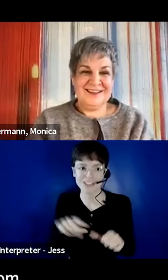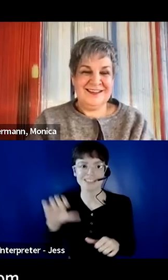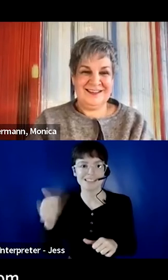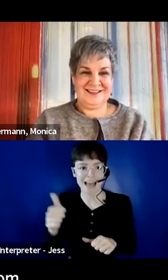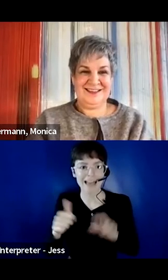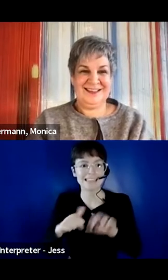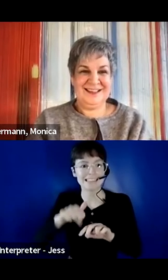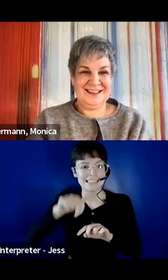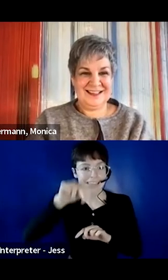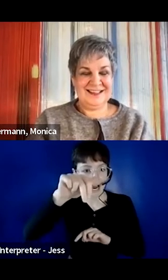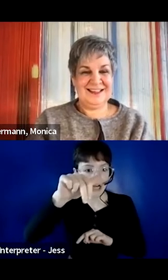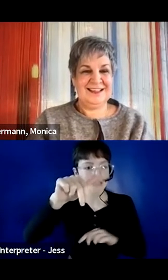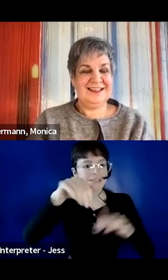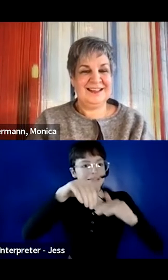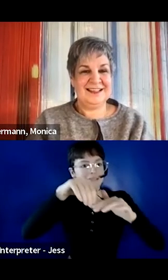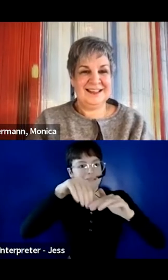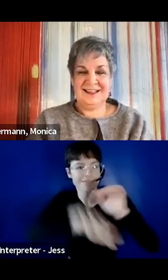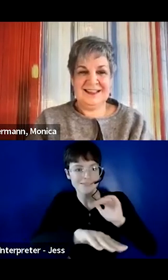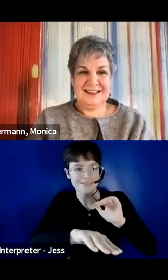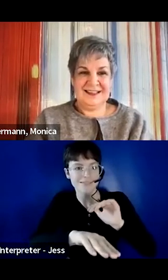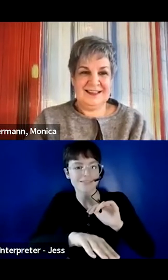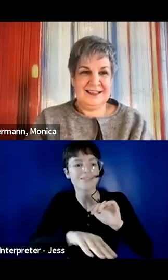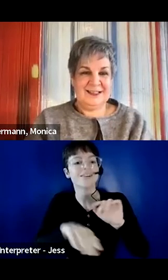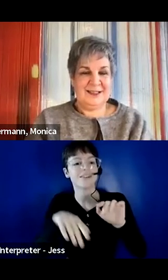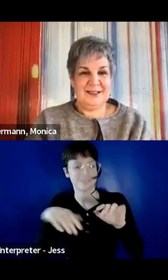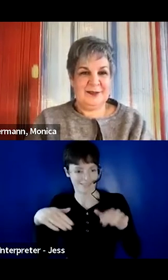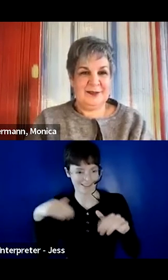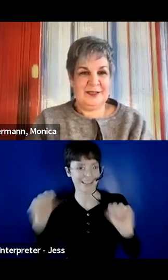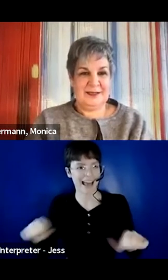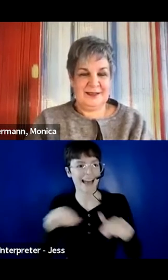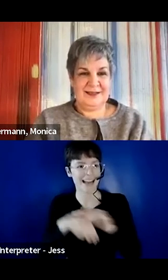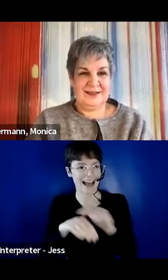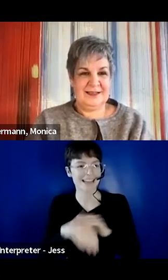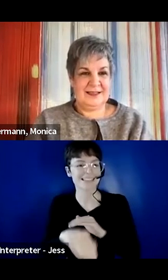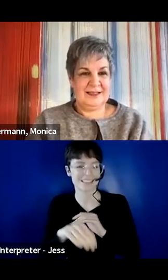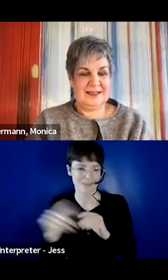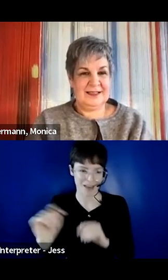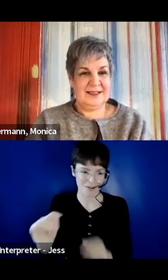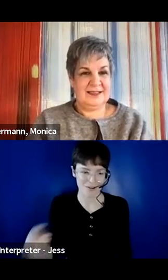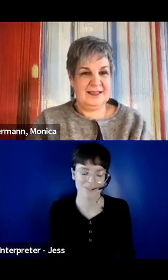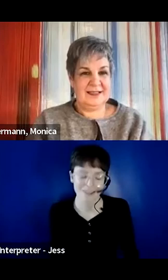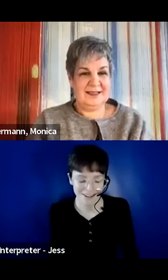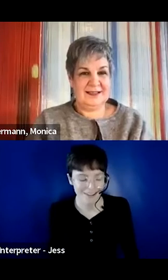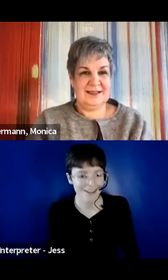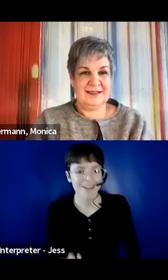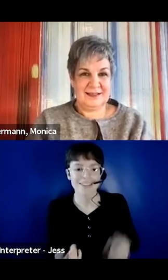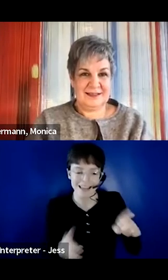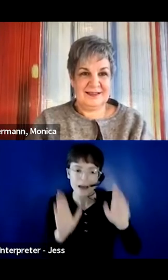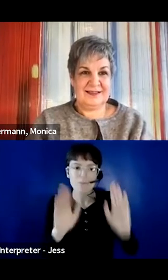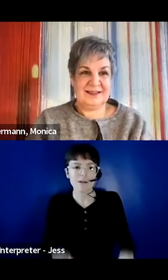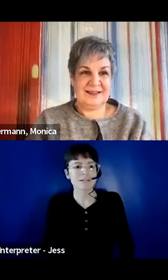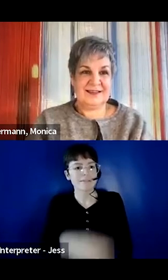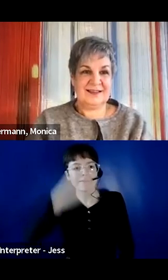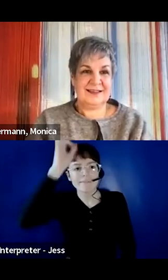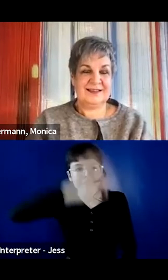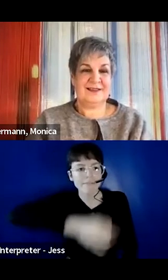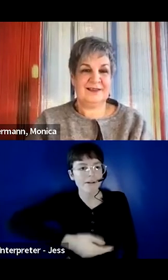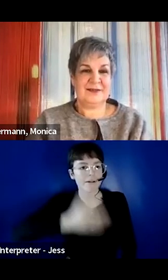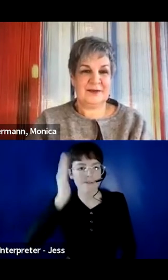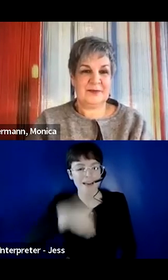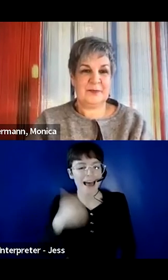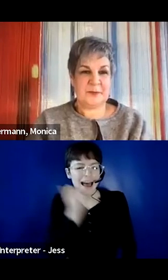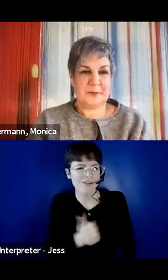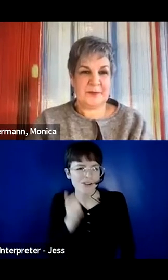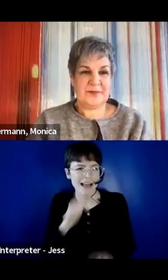the washroom and all these things. But that person walks up that flight of stairs on a daily basis and doesn't even think about that flight of stairs. So it's really important to